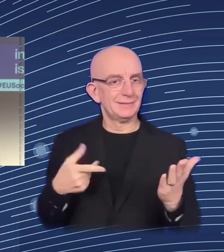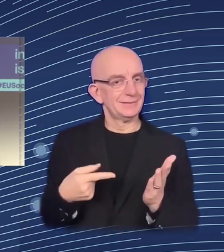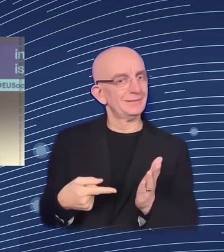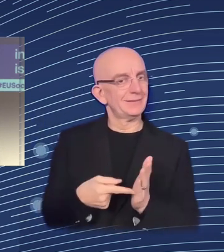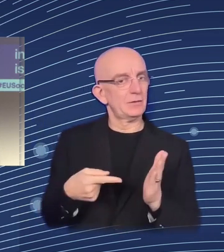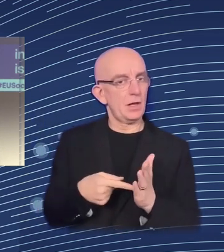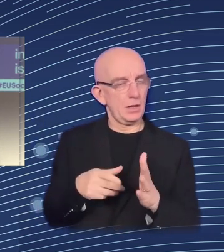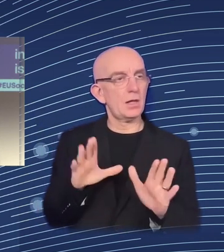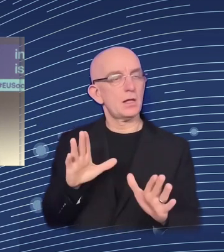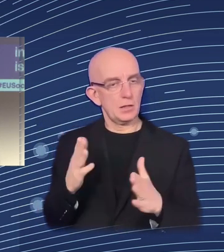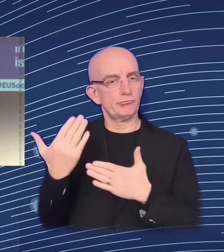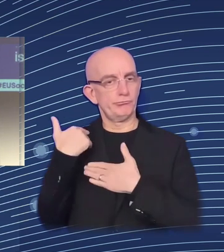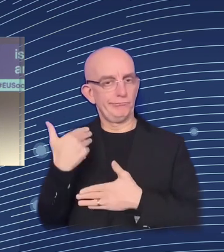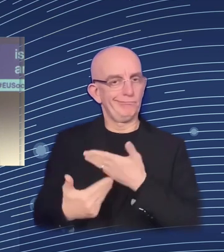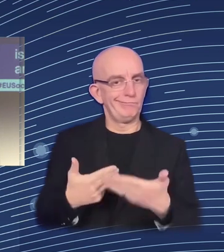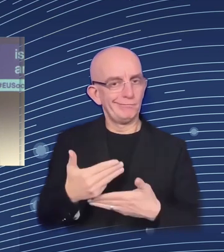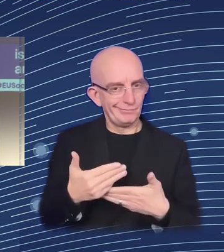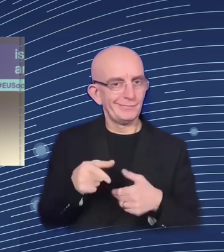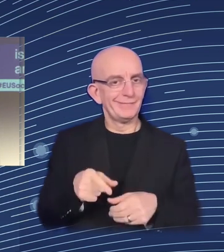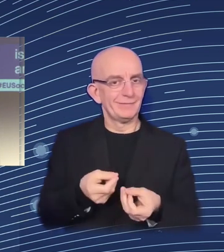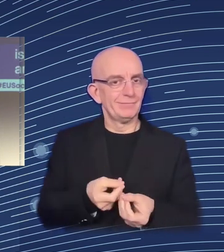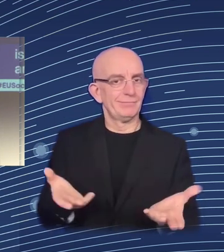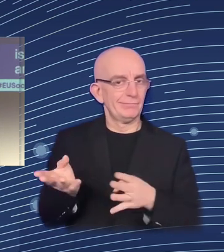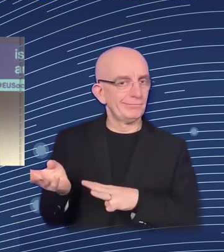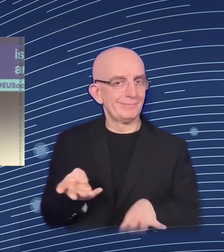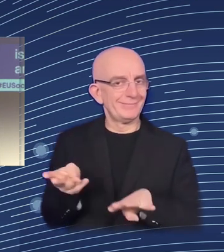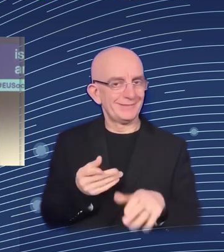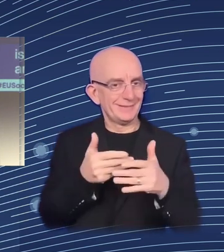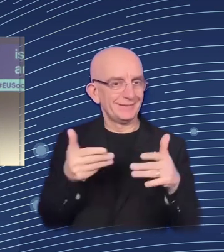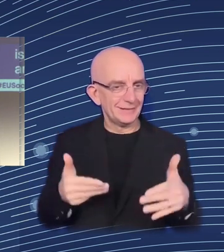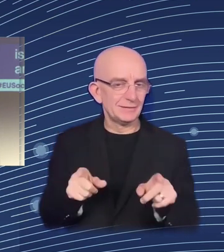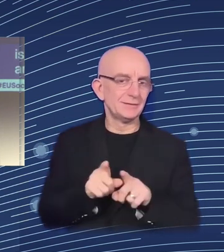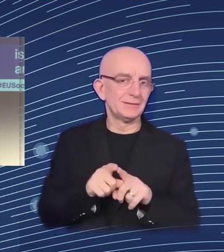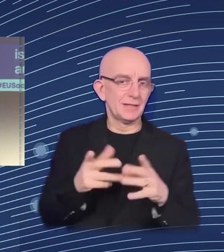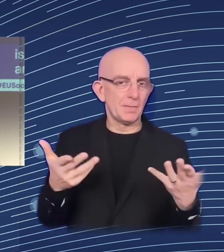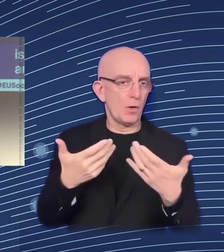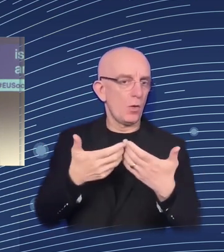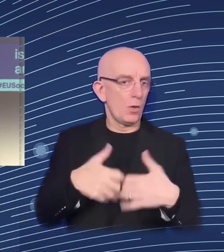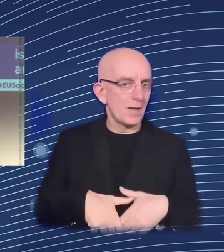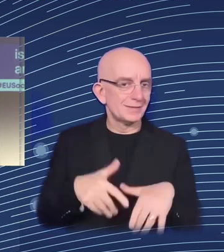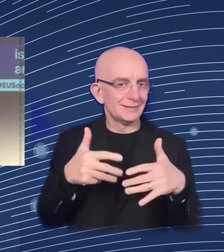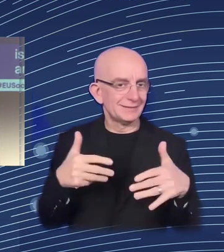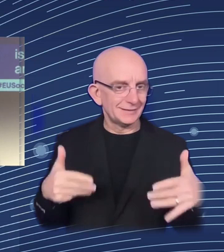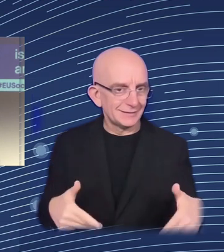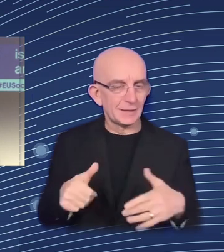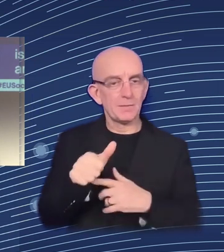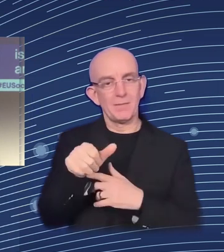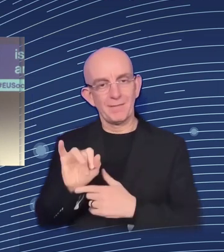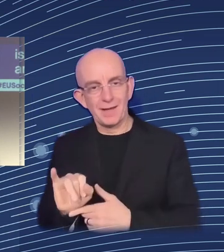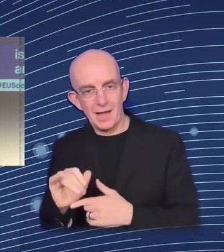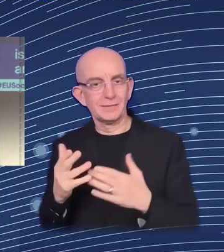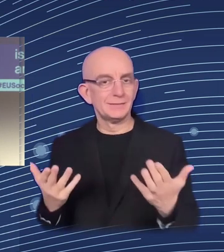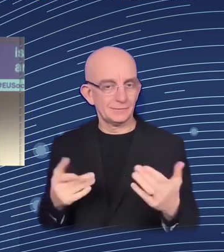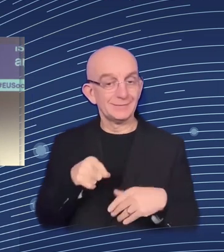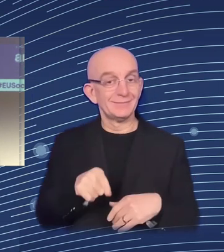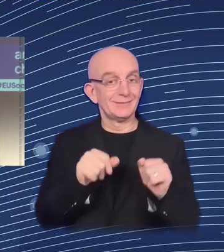lead to job creation and job destruction, which can lead to risks which are associated with changes in the, for instance, the